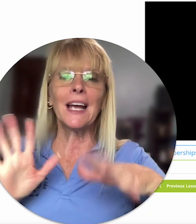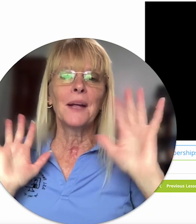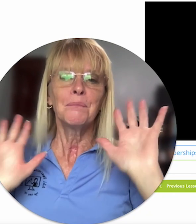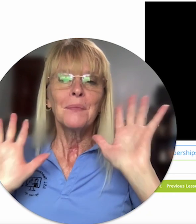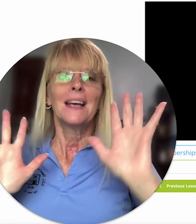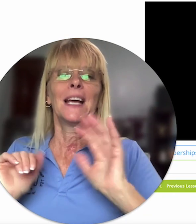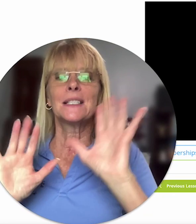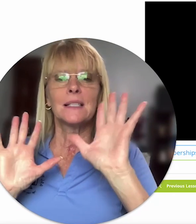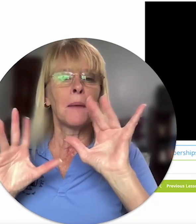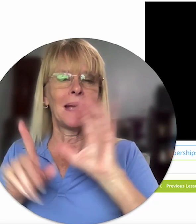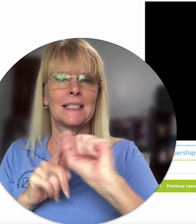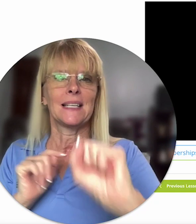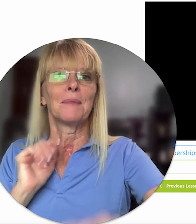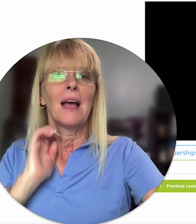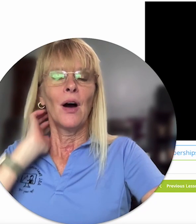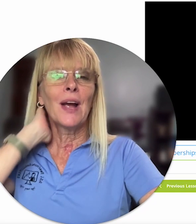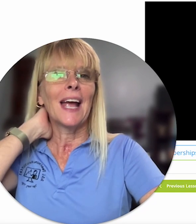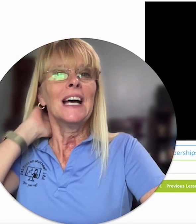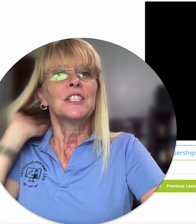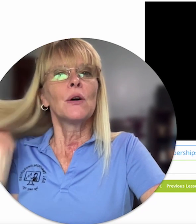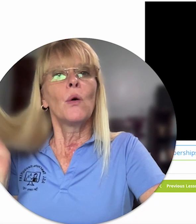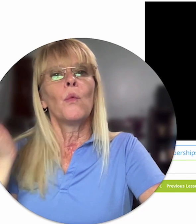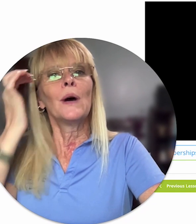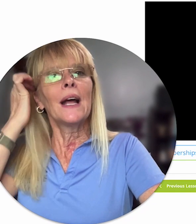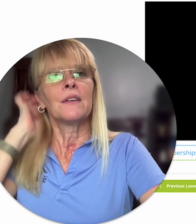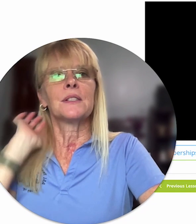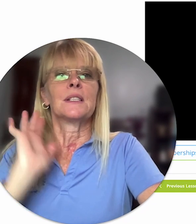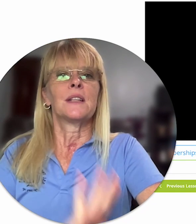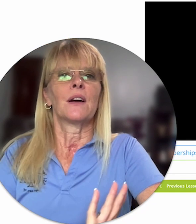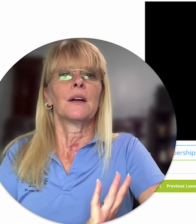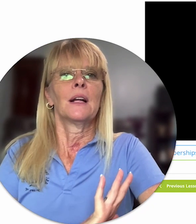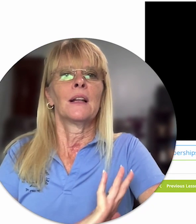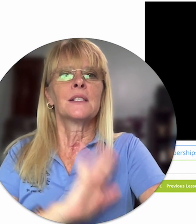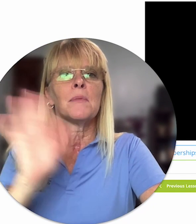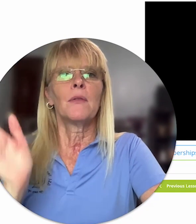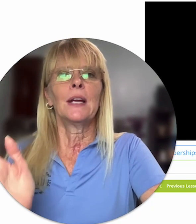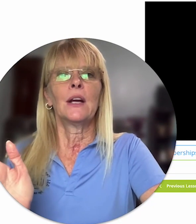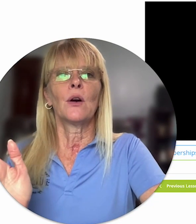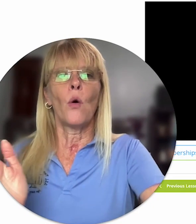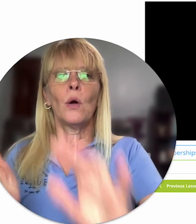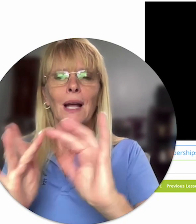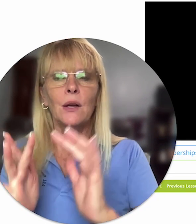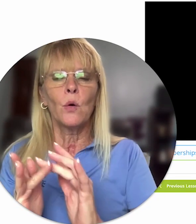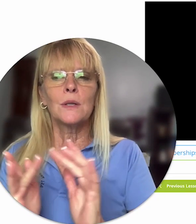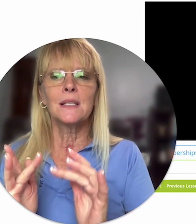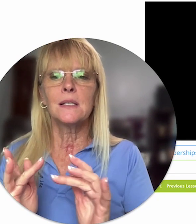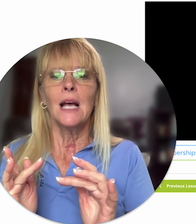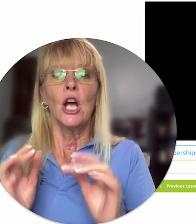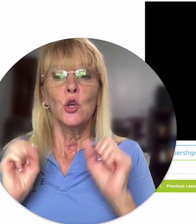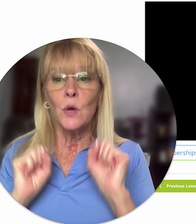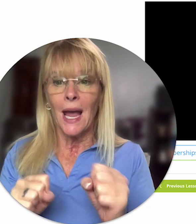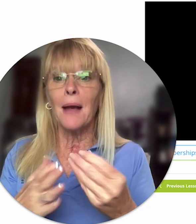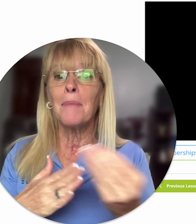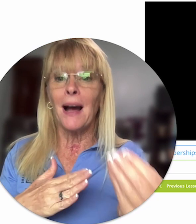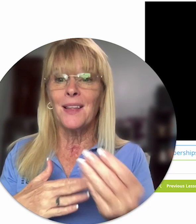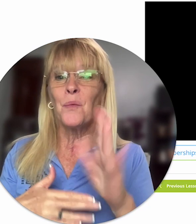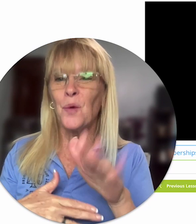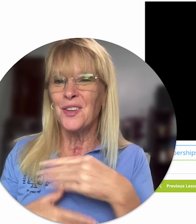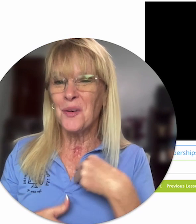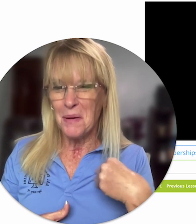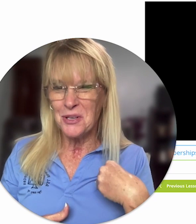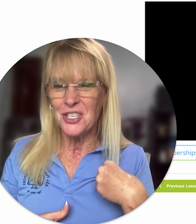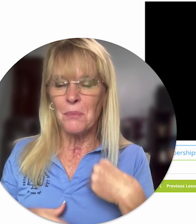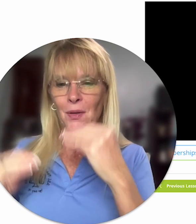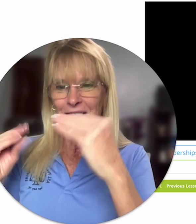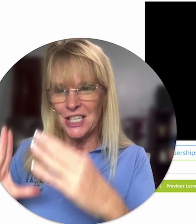explain it's amazing okay so what else is there let's come over here online courses you can buy them